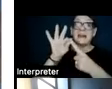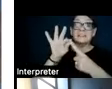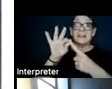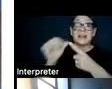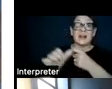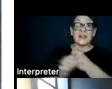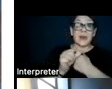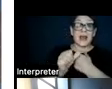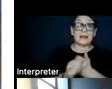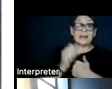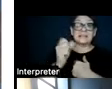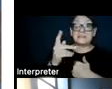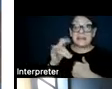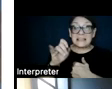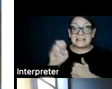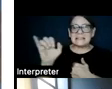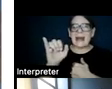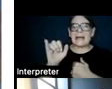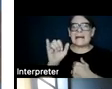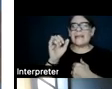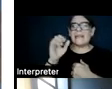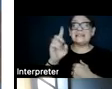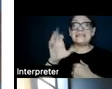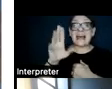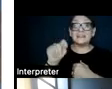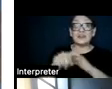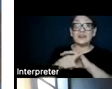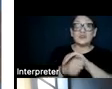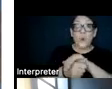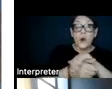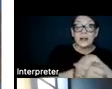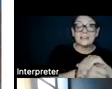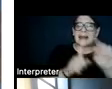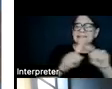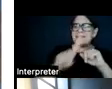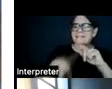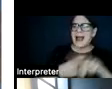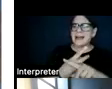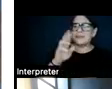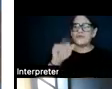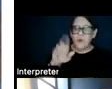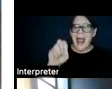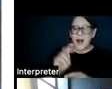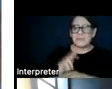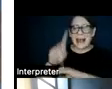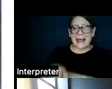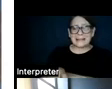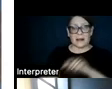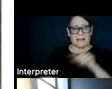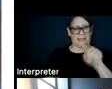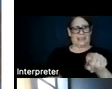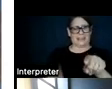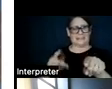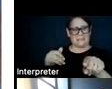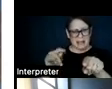species like the desert tortoise and numerous rare plants. This plant, this